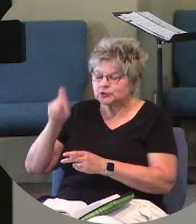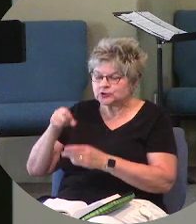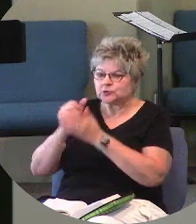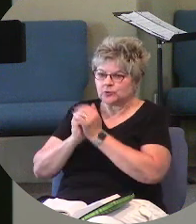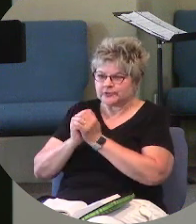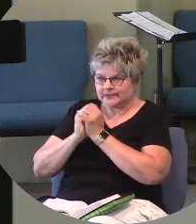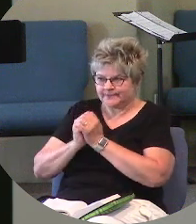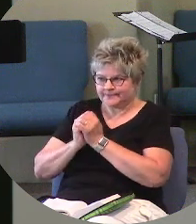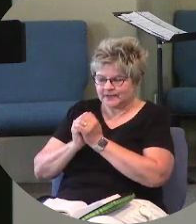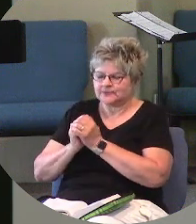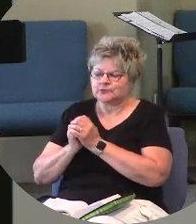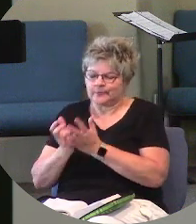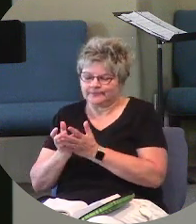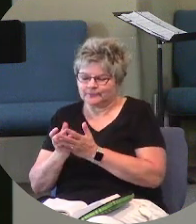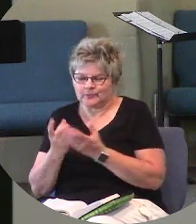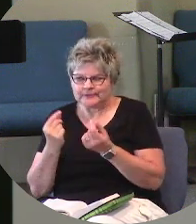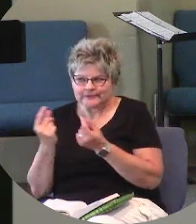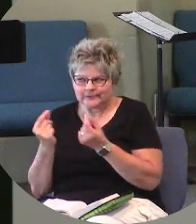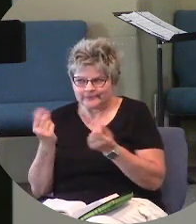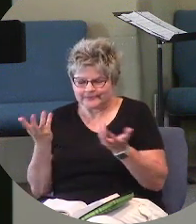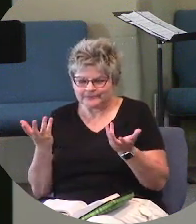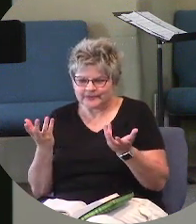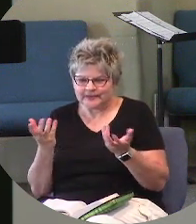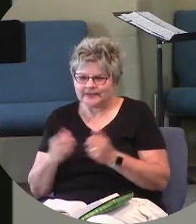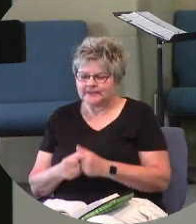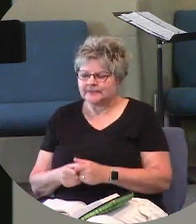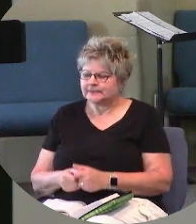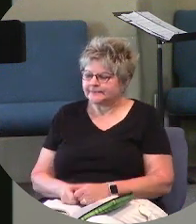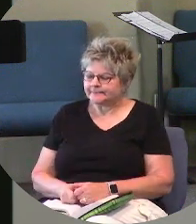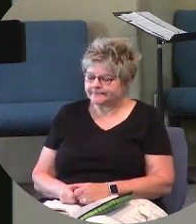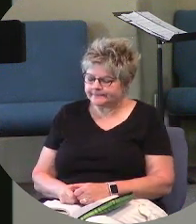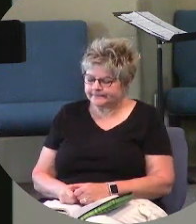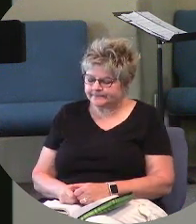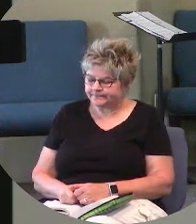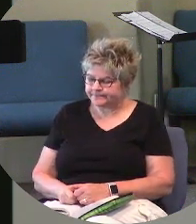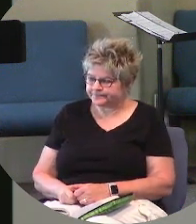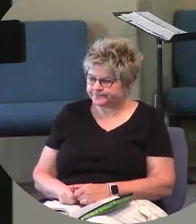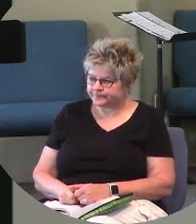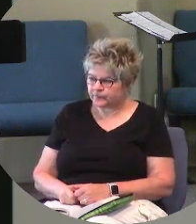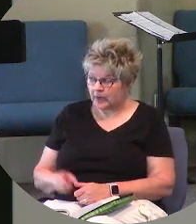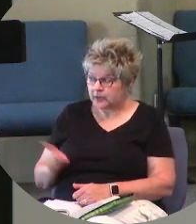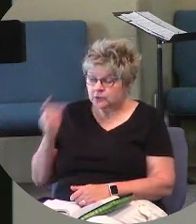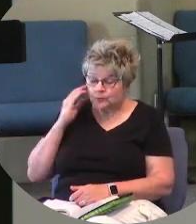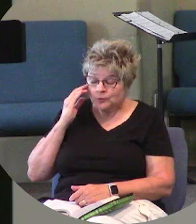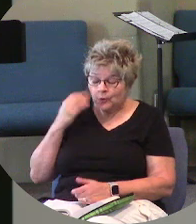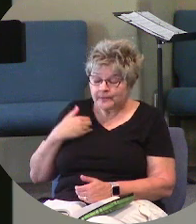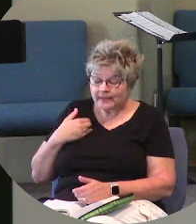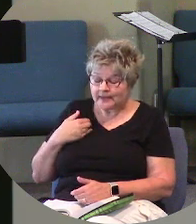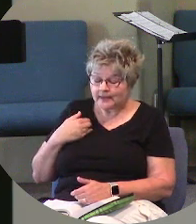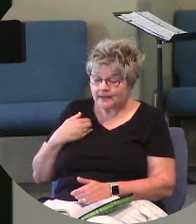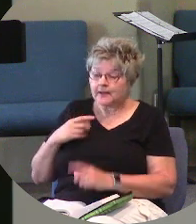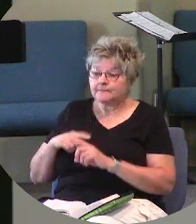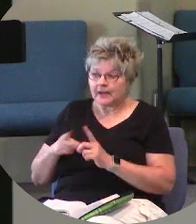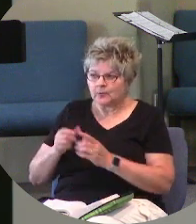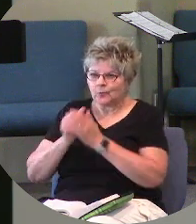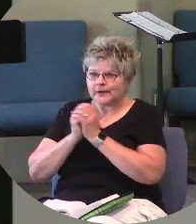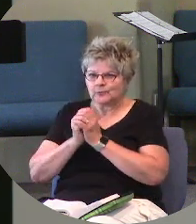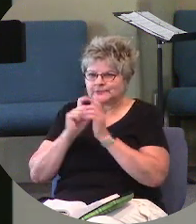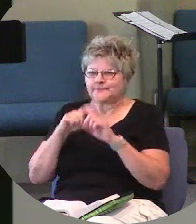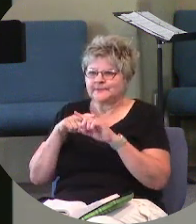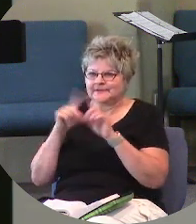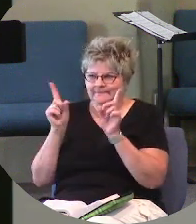So here's what she's done. She's going, You know me, but we worship differently.